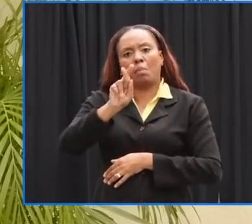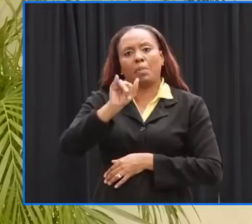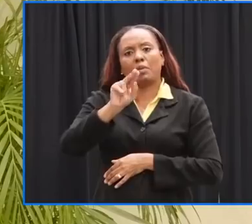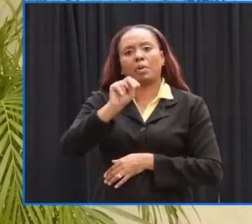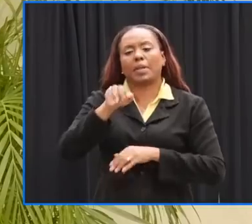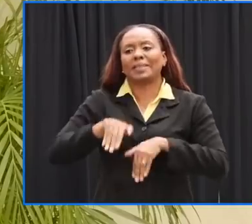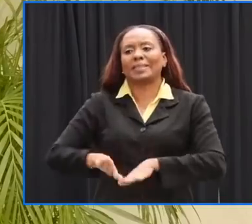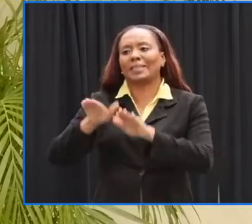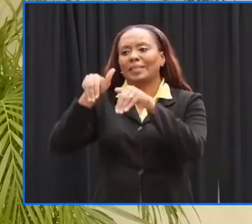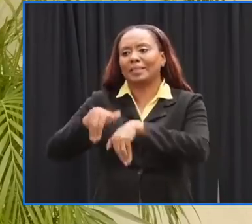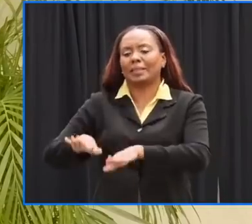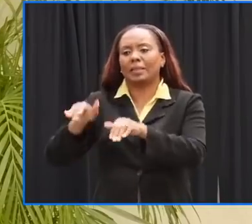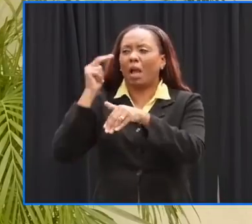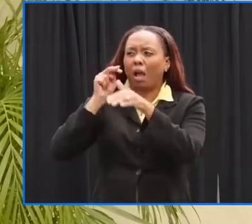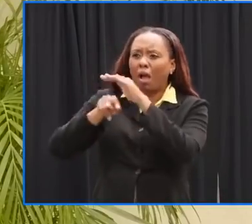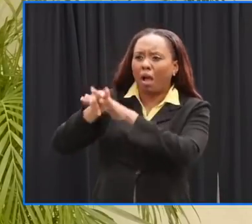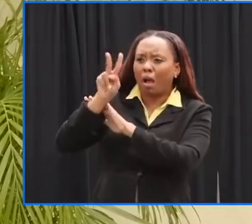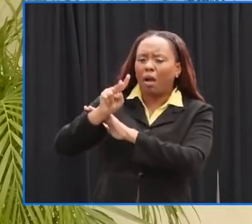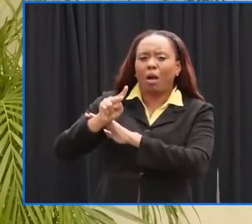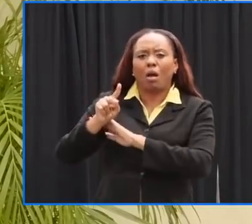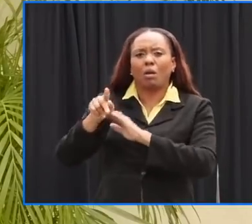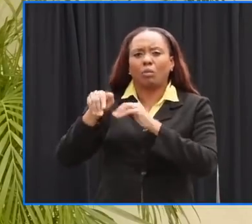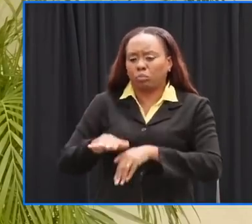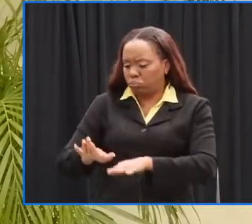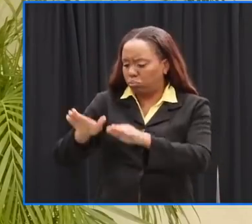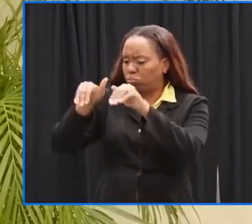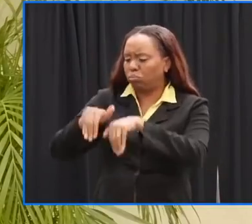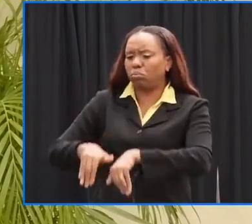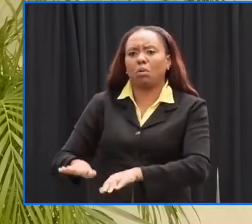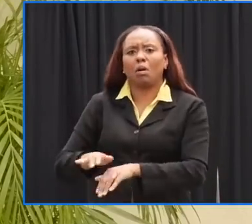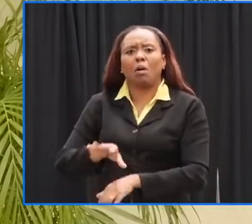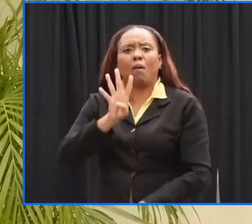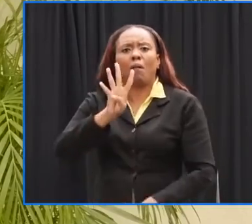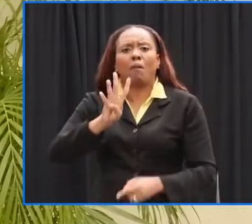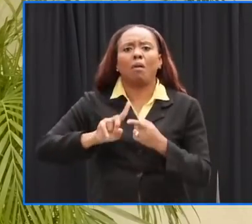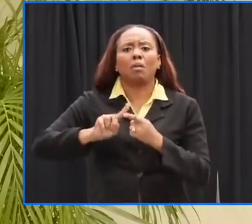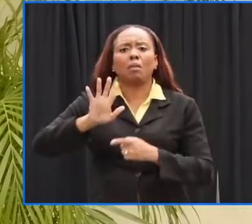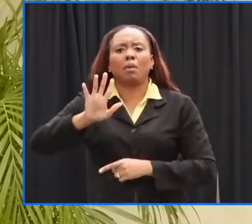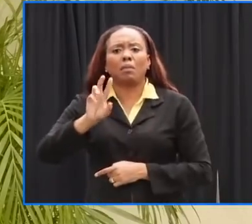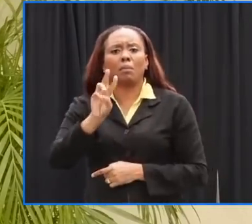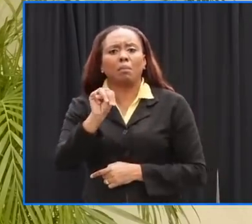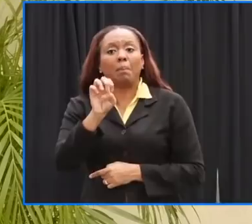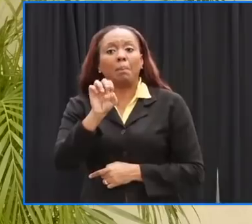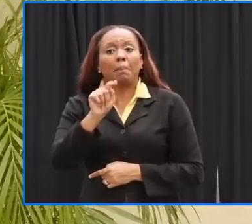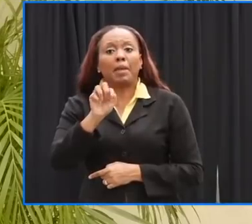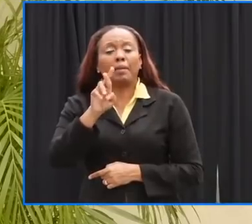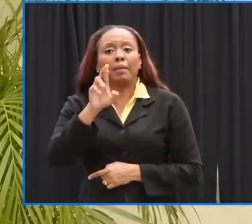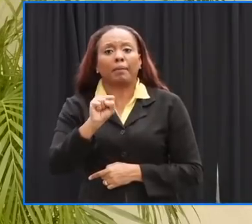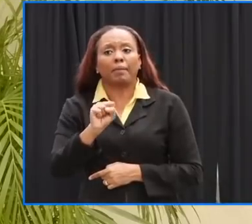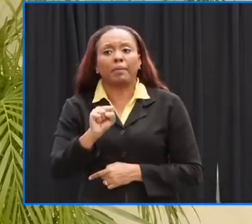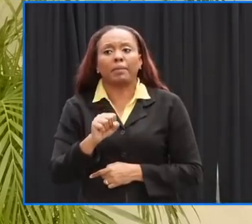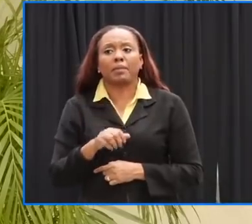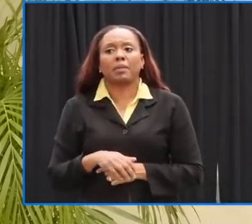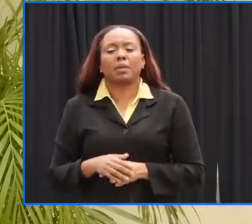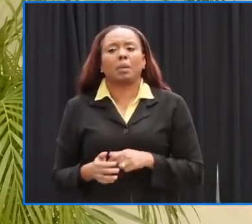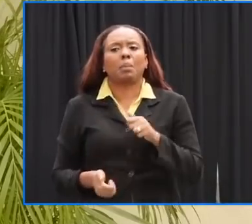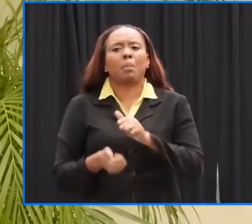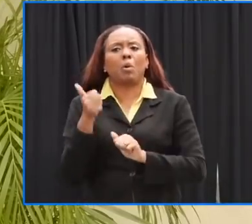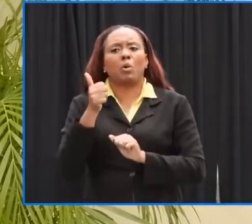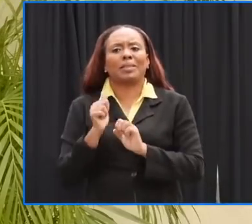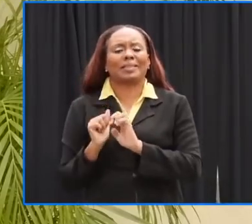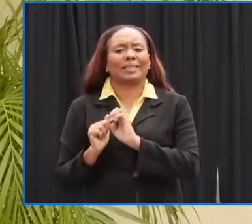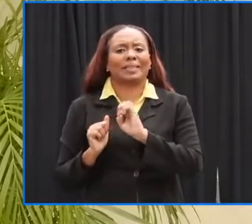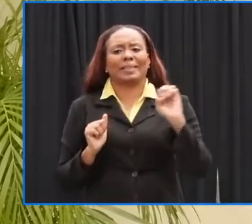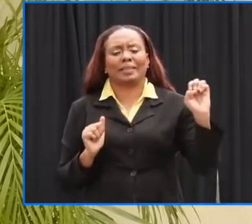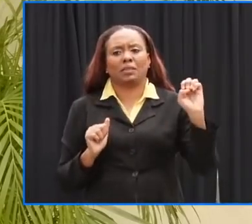we have forecast in swells in open water 4 to 6 4 to 5 meters particularly on the eastern sections